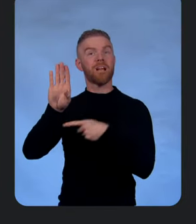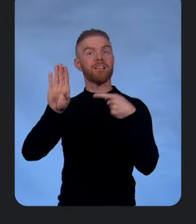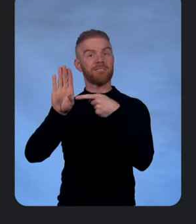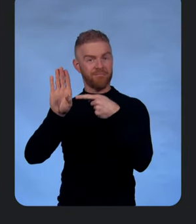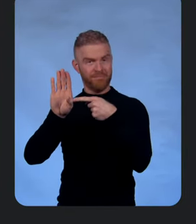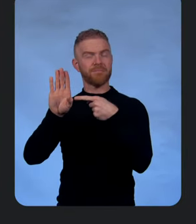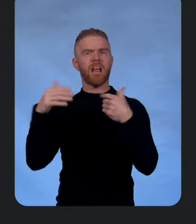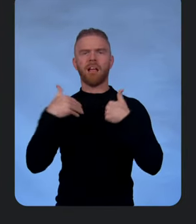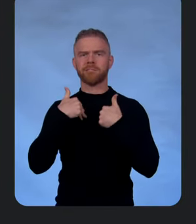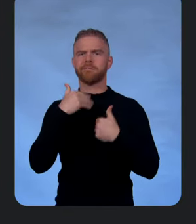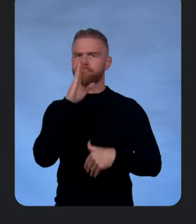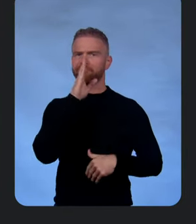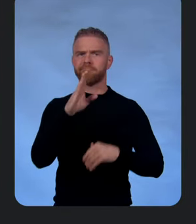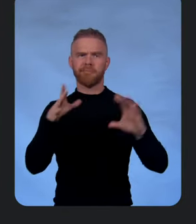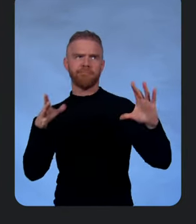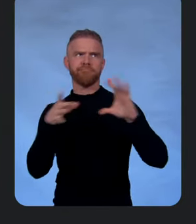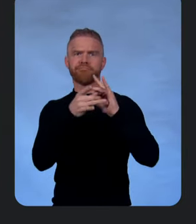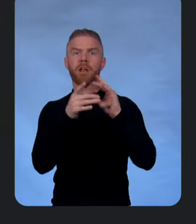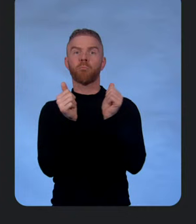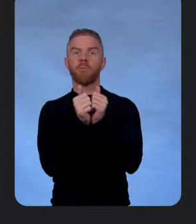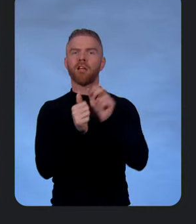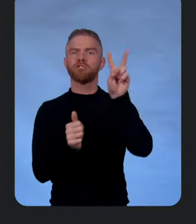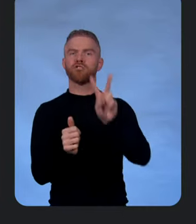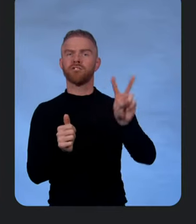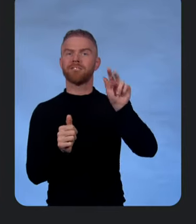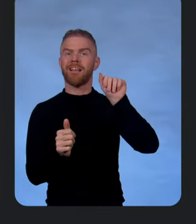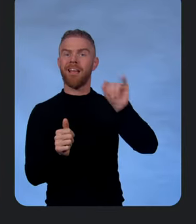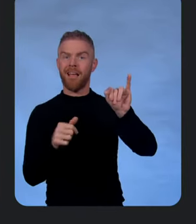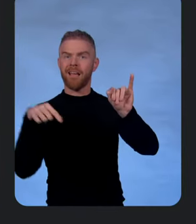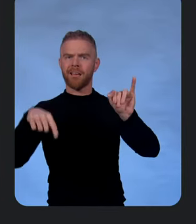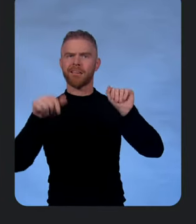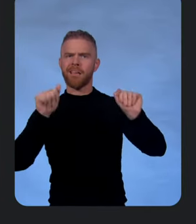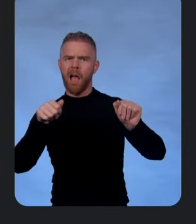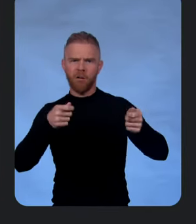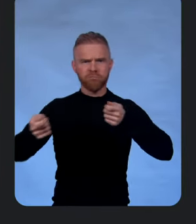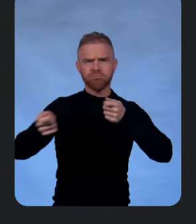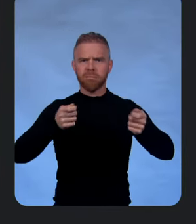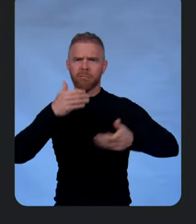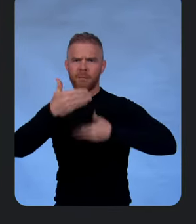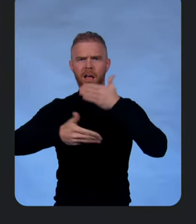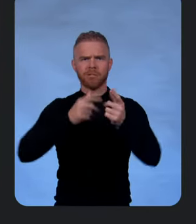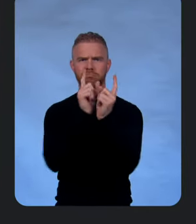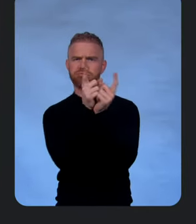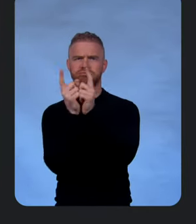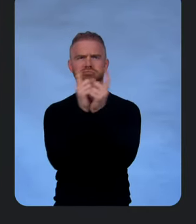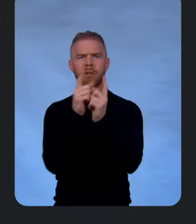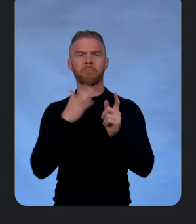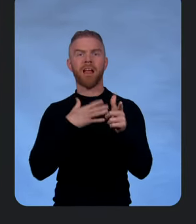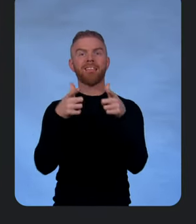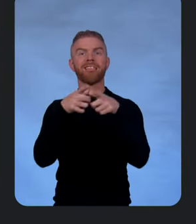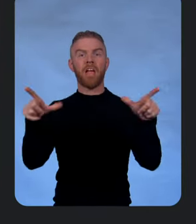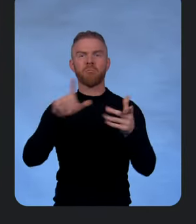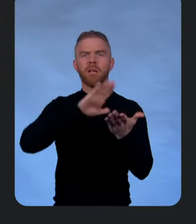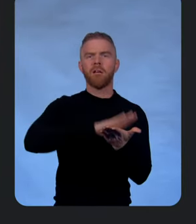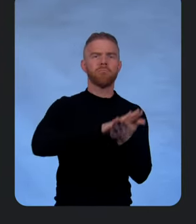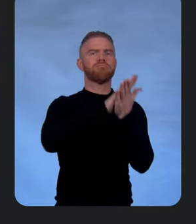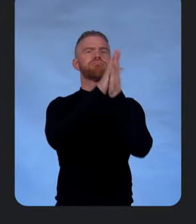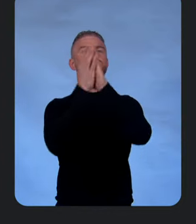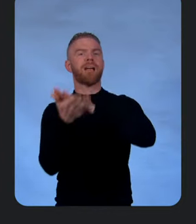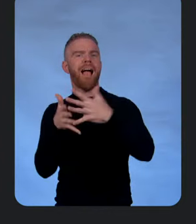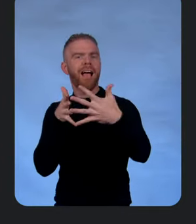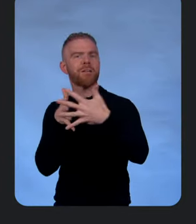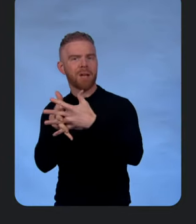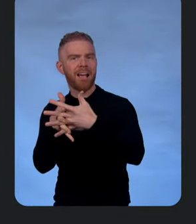direct connections to Vertex AI so that it can manage the process of converting my language in this query into an embedding.